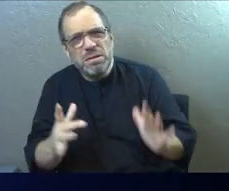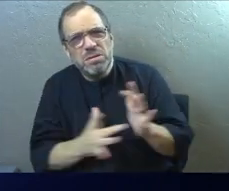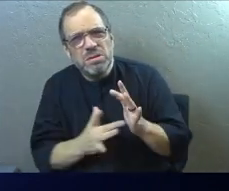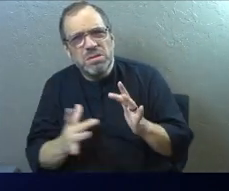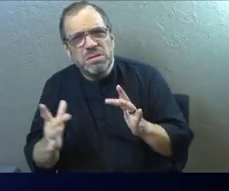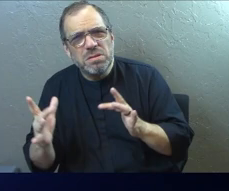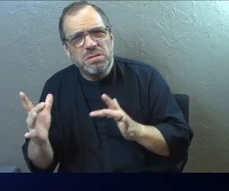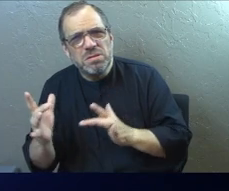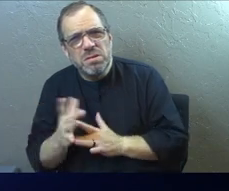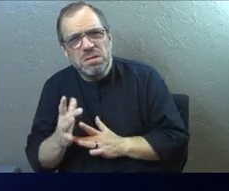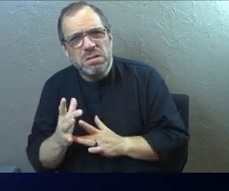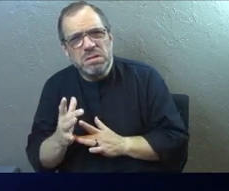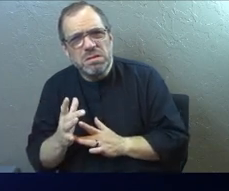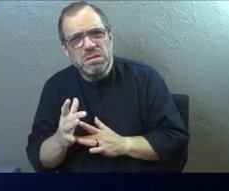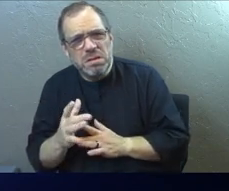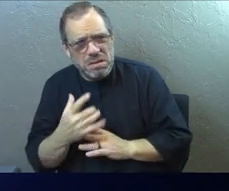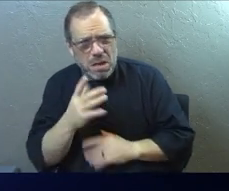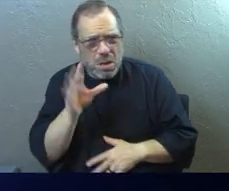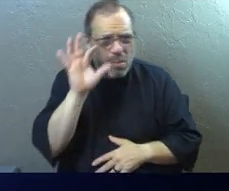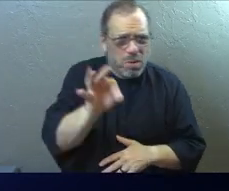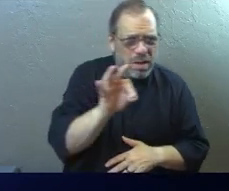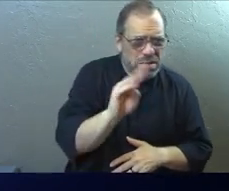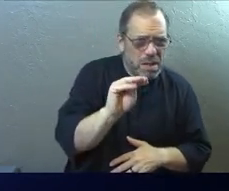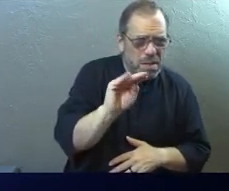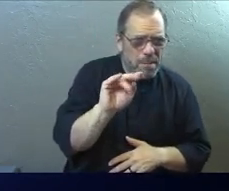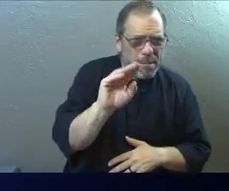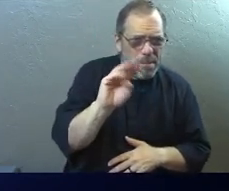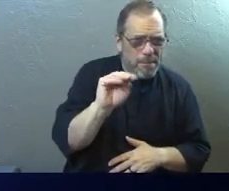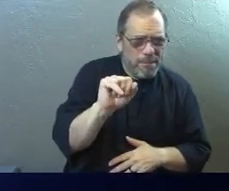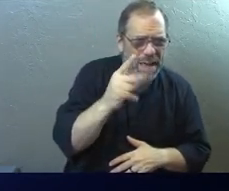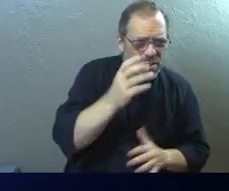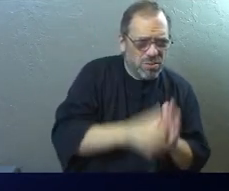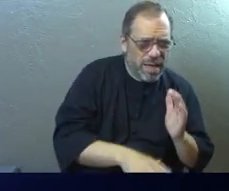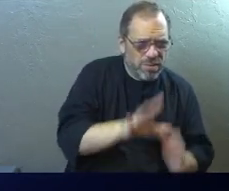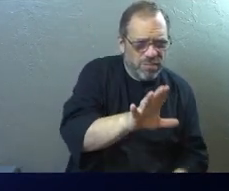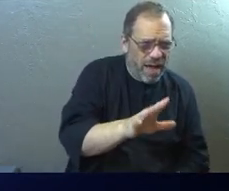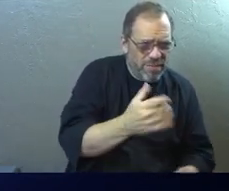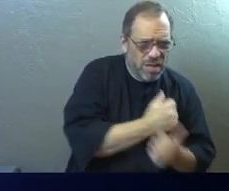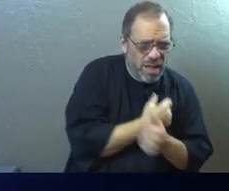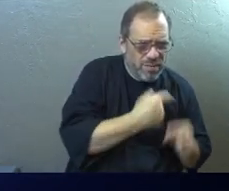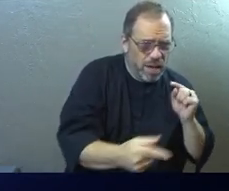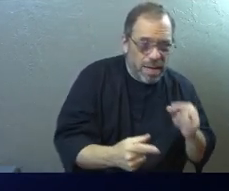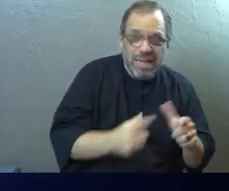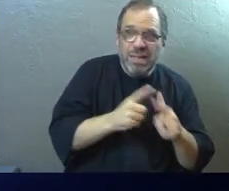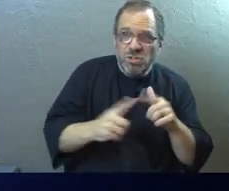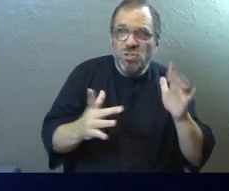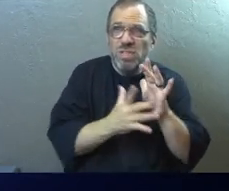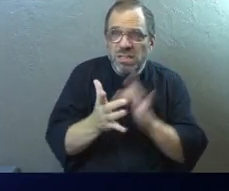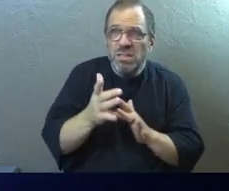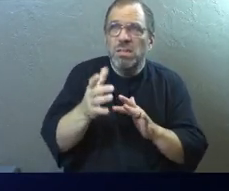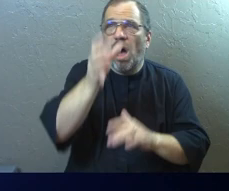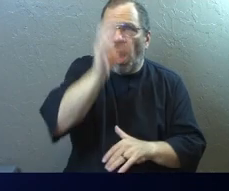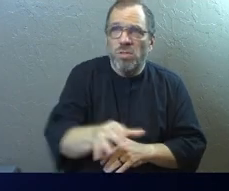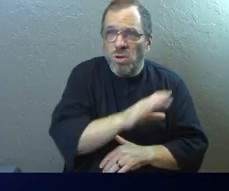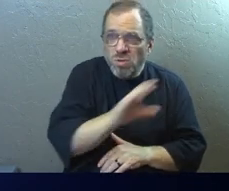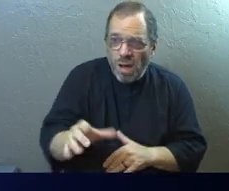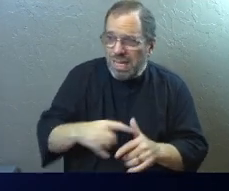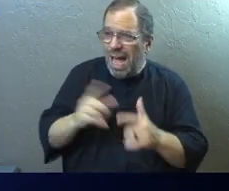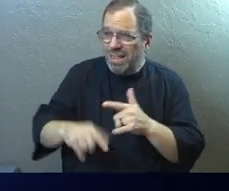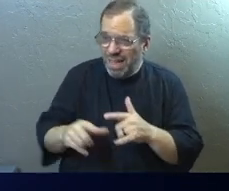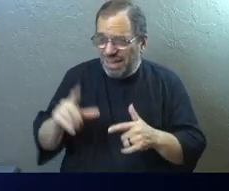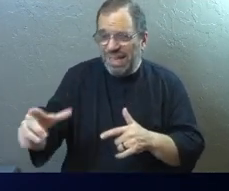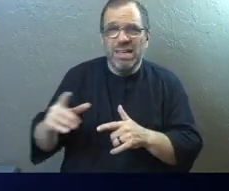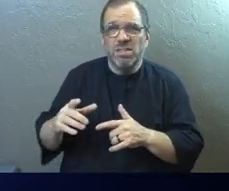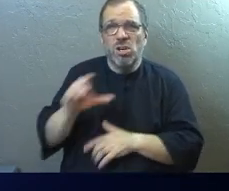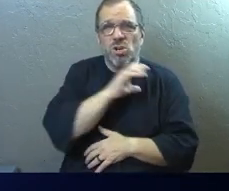Jesus actually walks out what he says, but his followers start to walk out what Jesus has said. And this is part